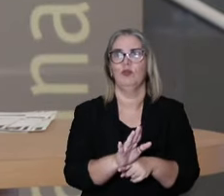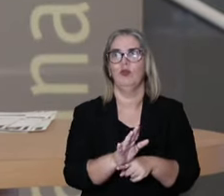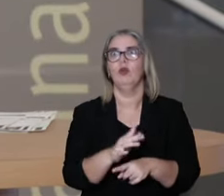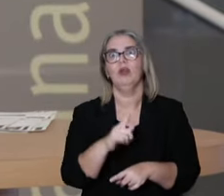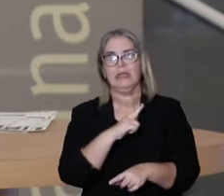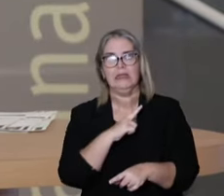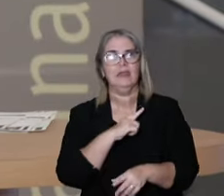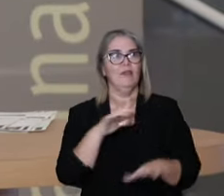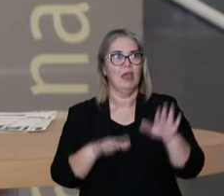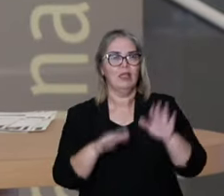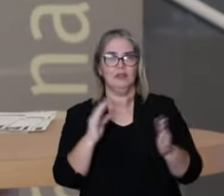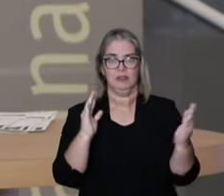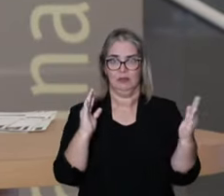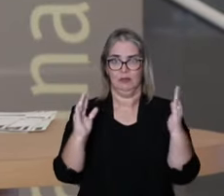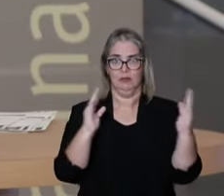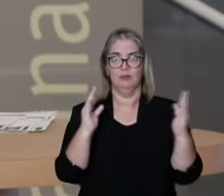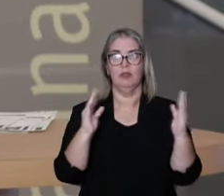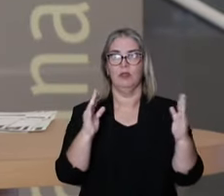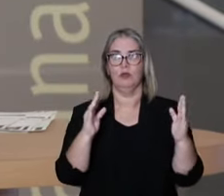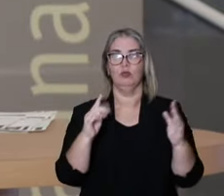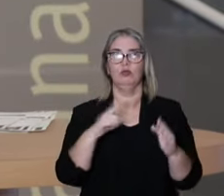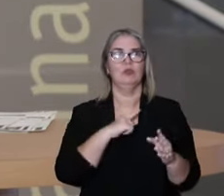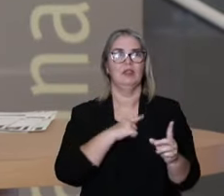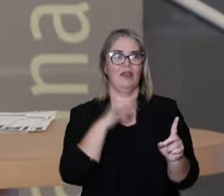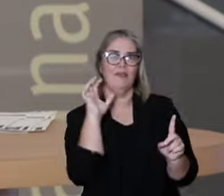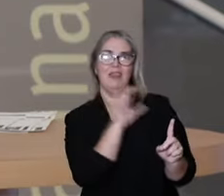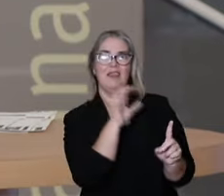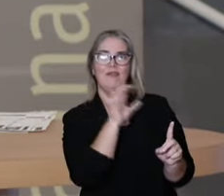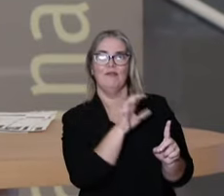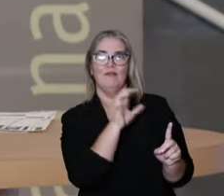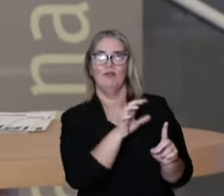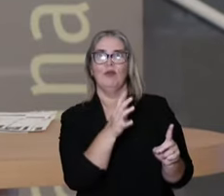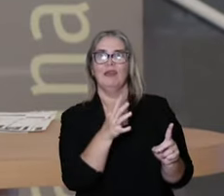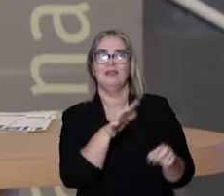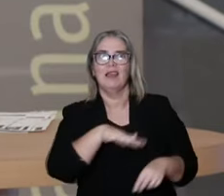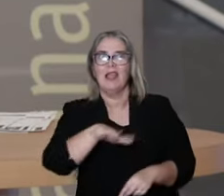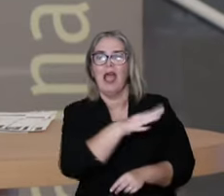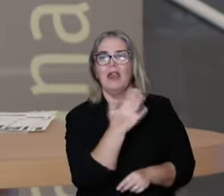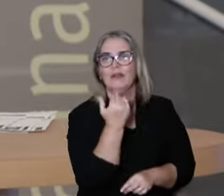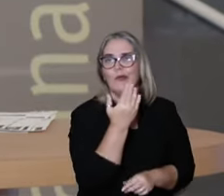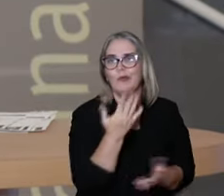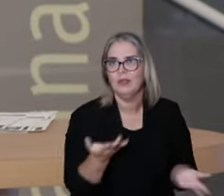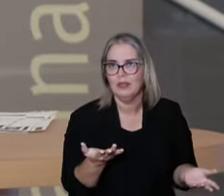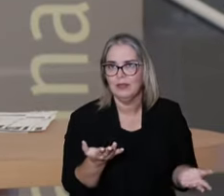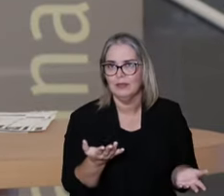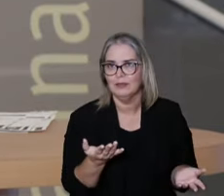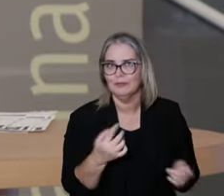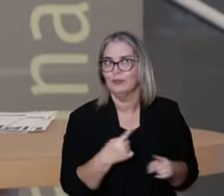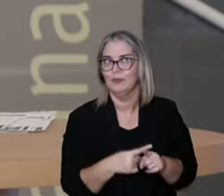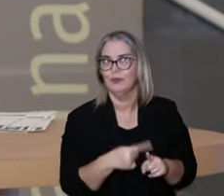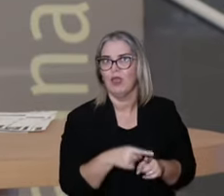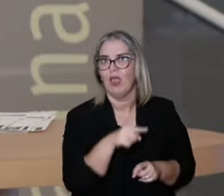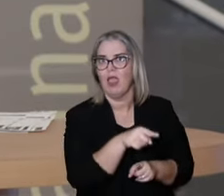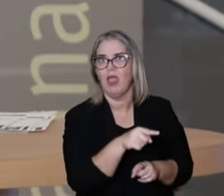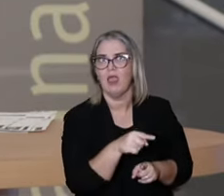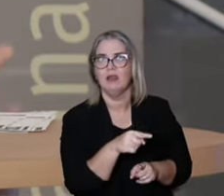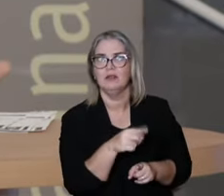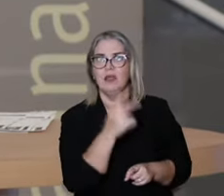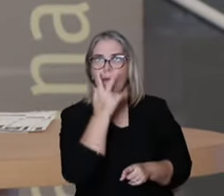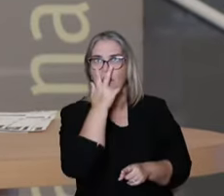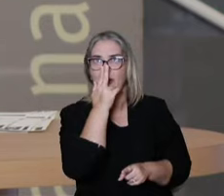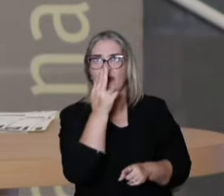that end up causing issues at some point, we were under the influence of the food industry,